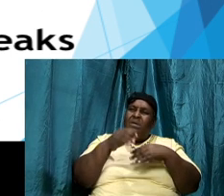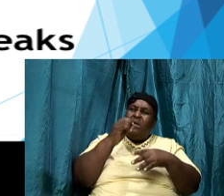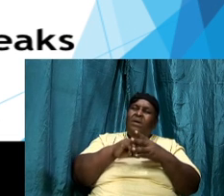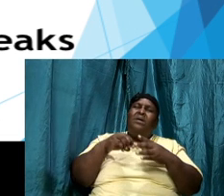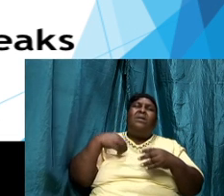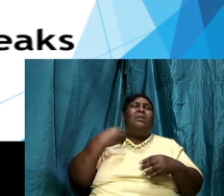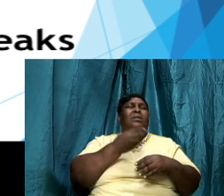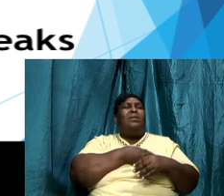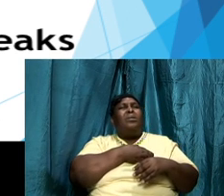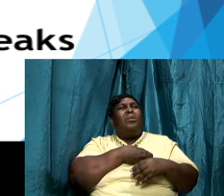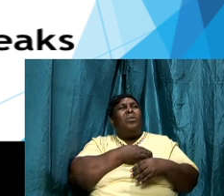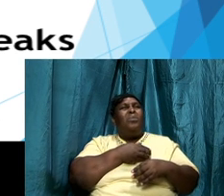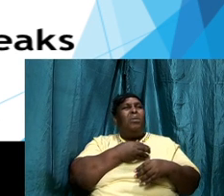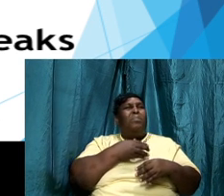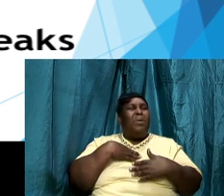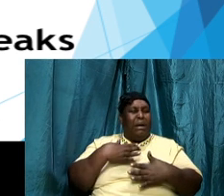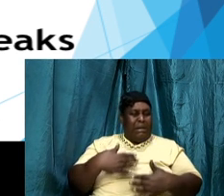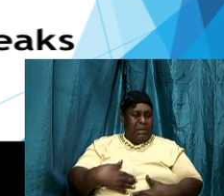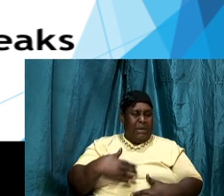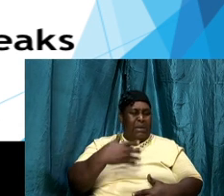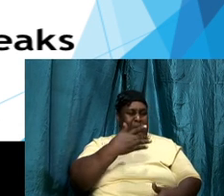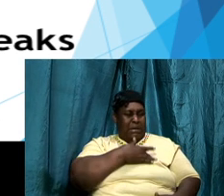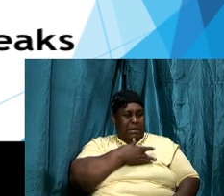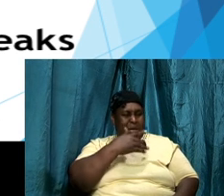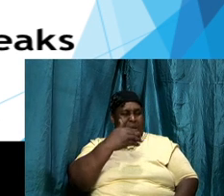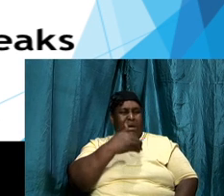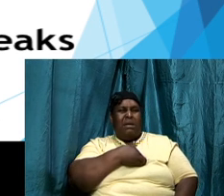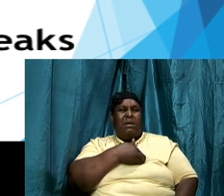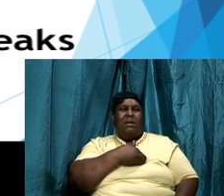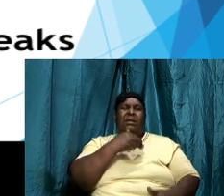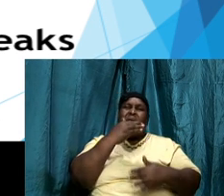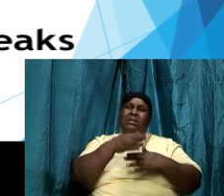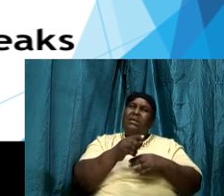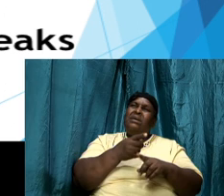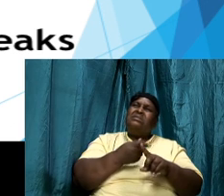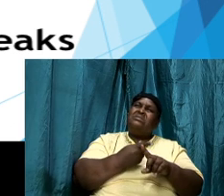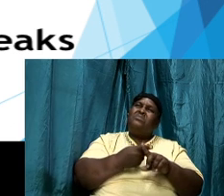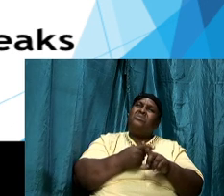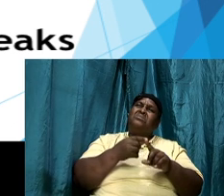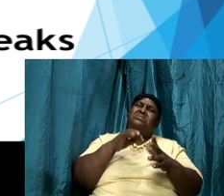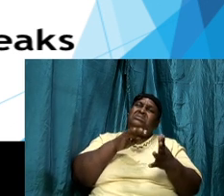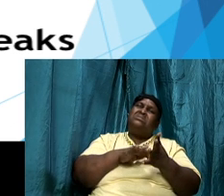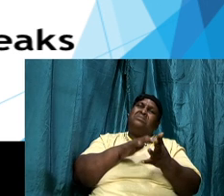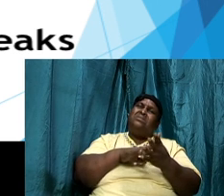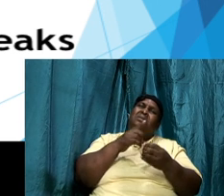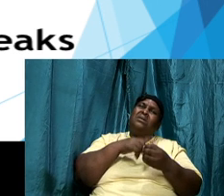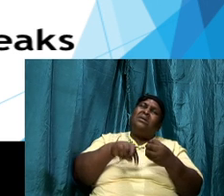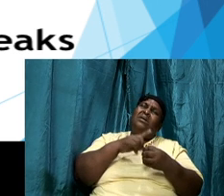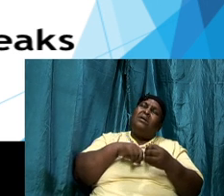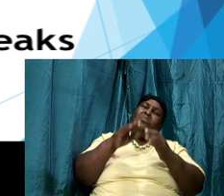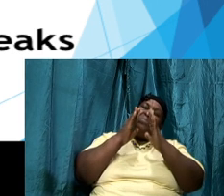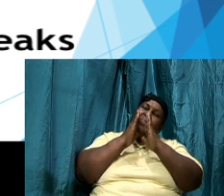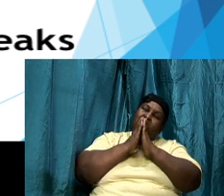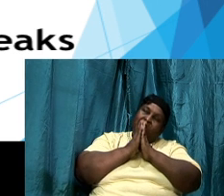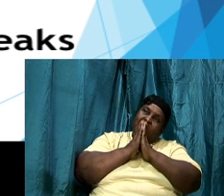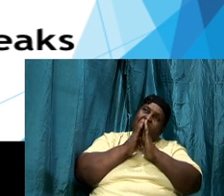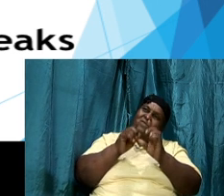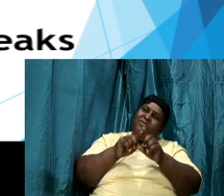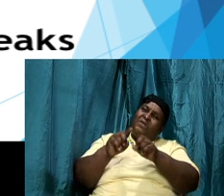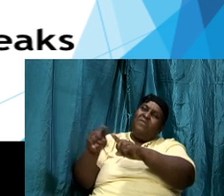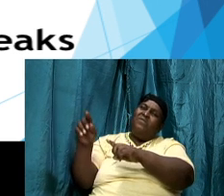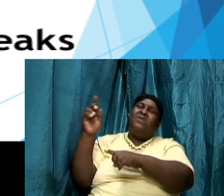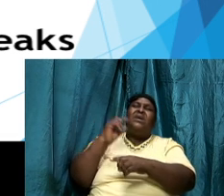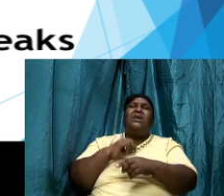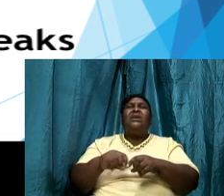and next month we study about prior and we see all the different elements of prior and we know